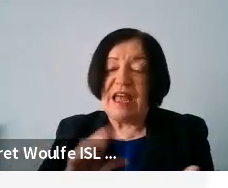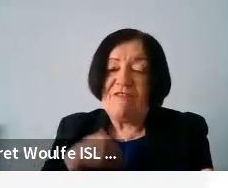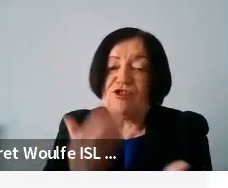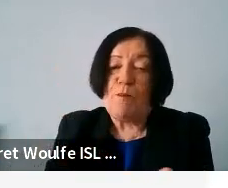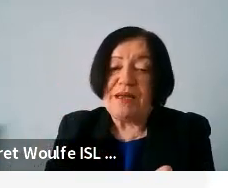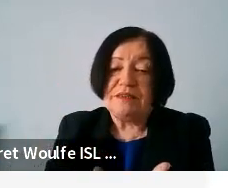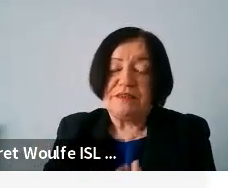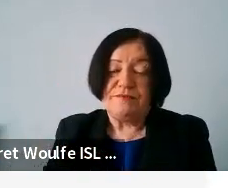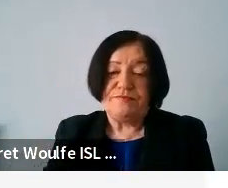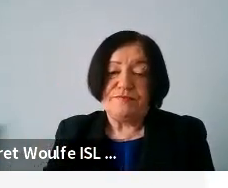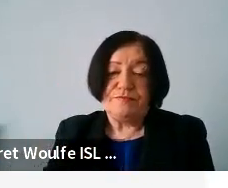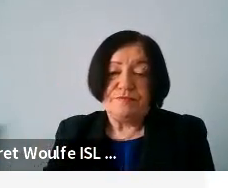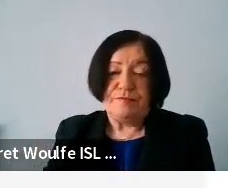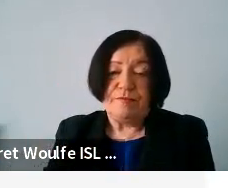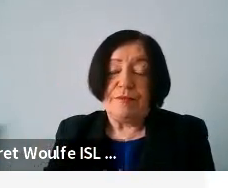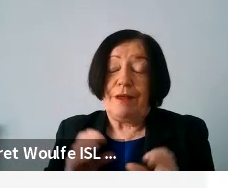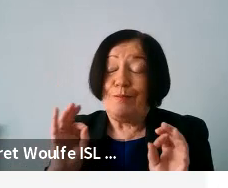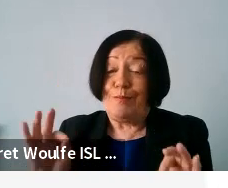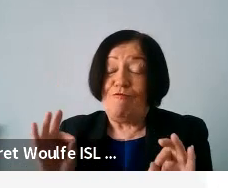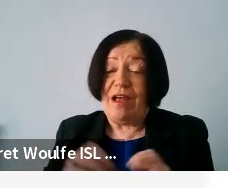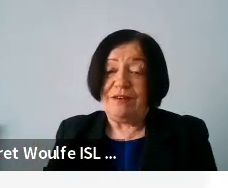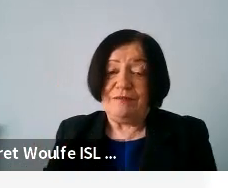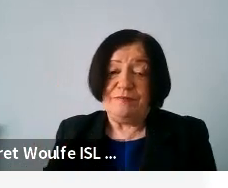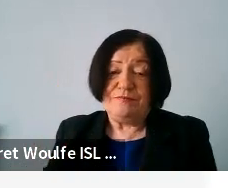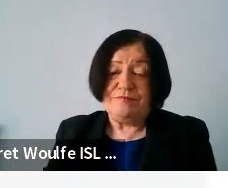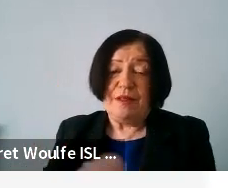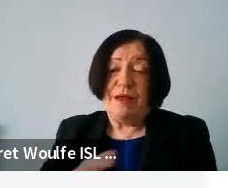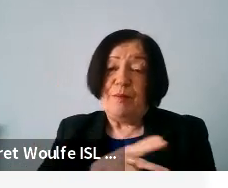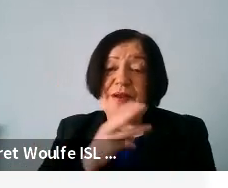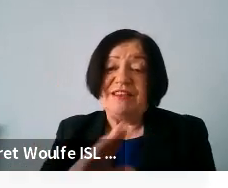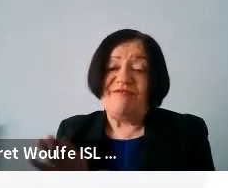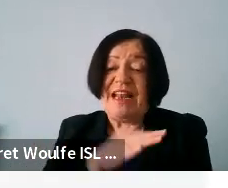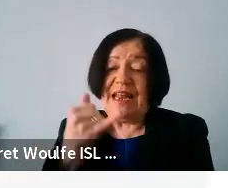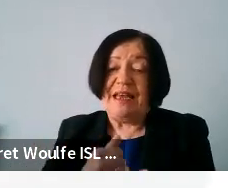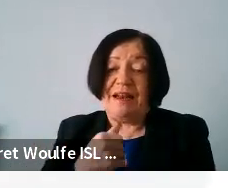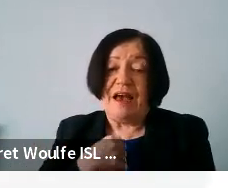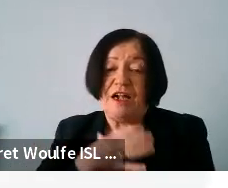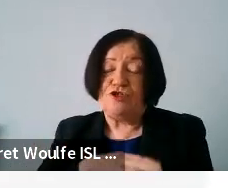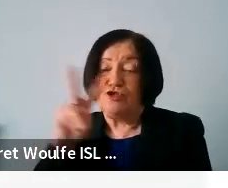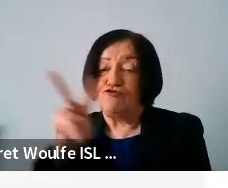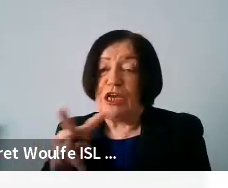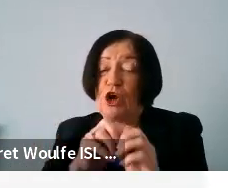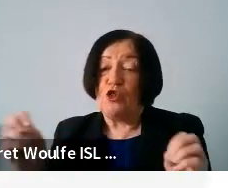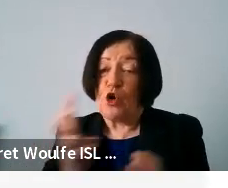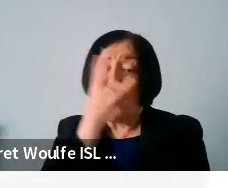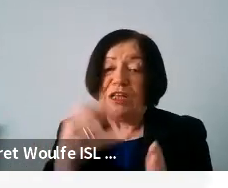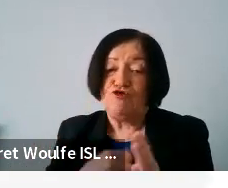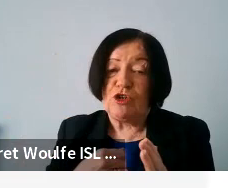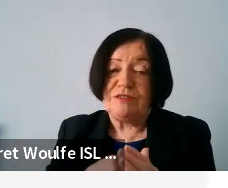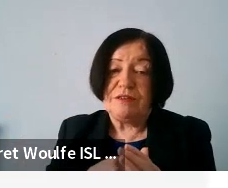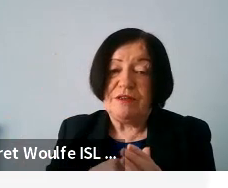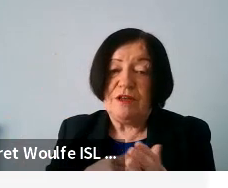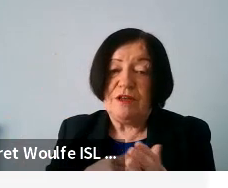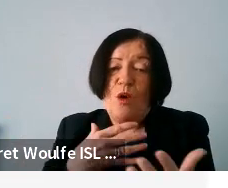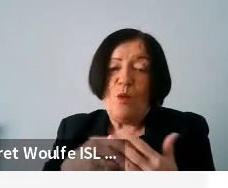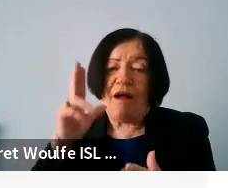the whole survey. Perfect. So please just fill it in and I'll just read the other questions. What